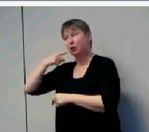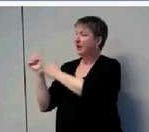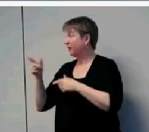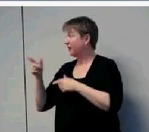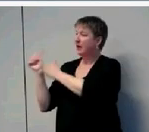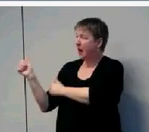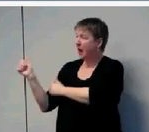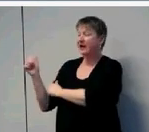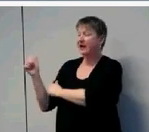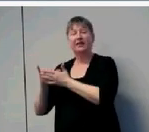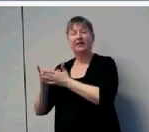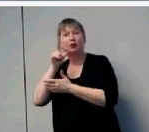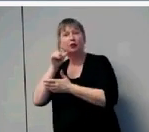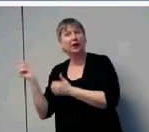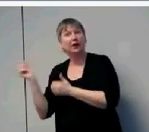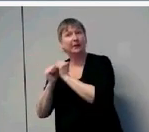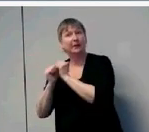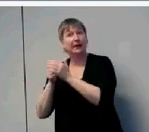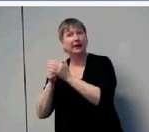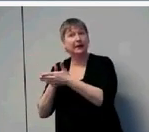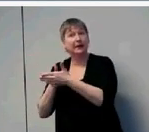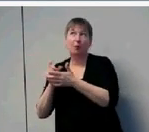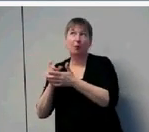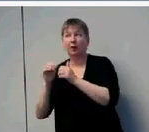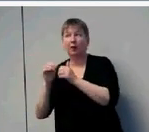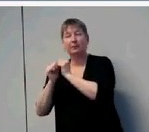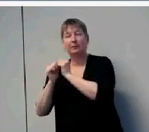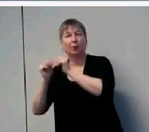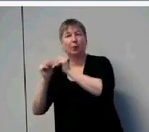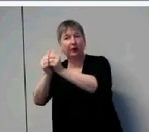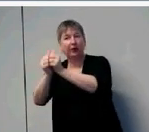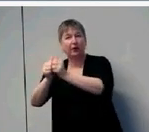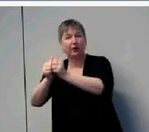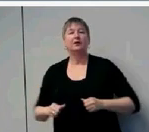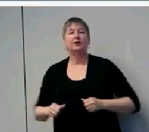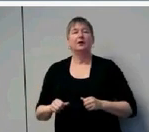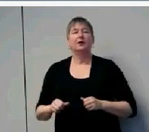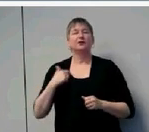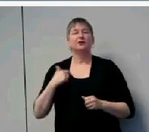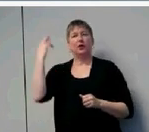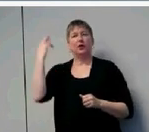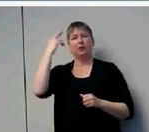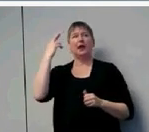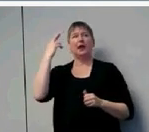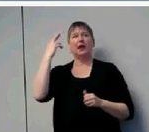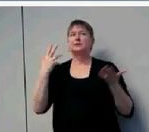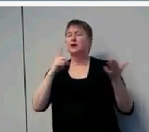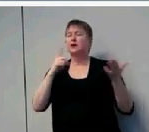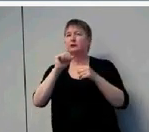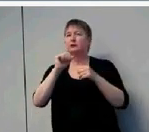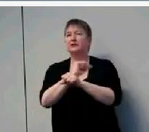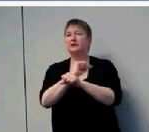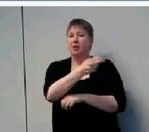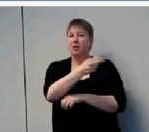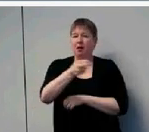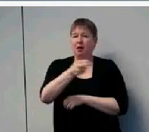So this has led us to conclude that children who are hard of hearing are at risk for